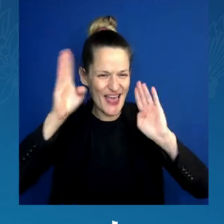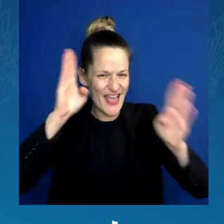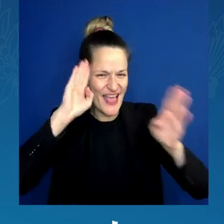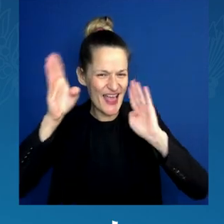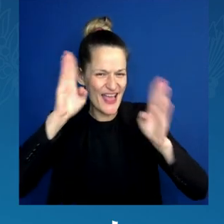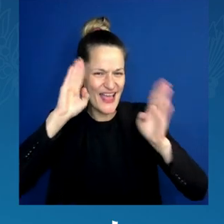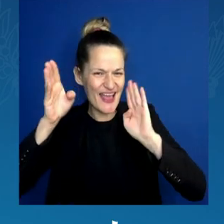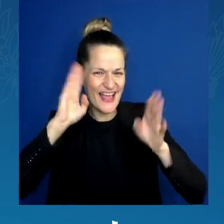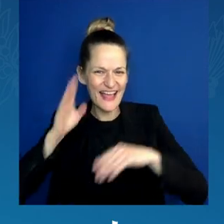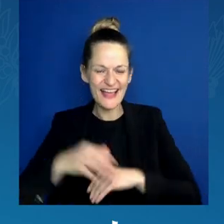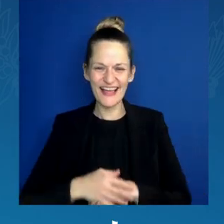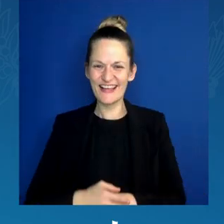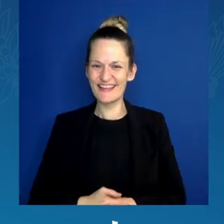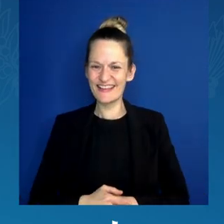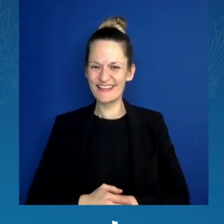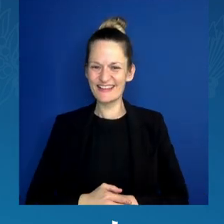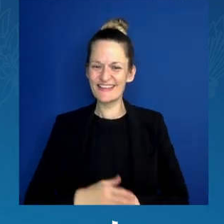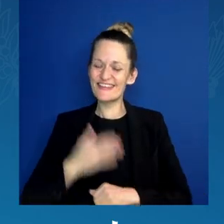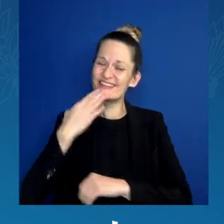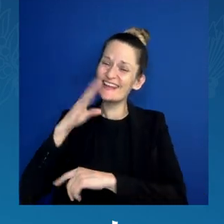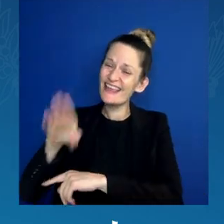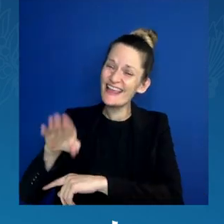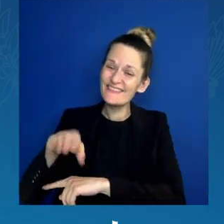Good afternoon, everyone.